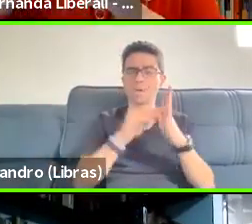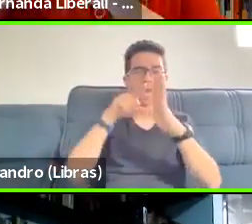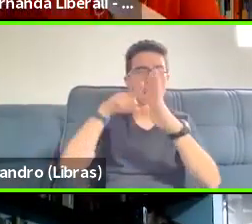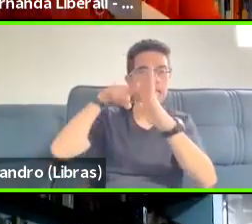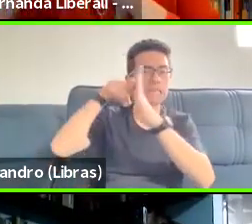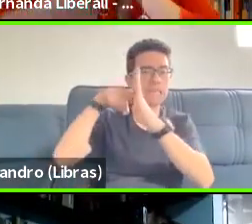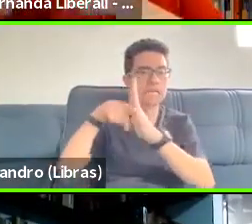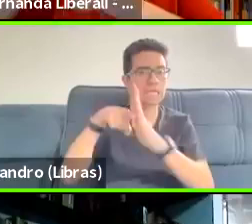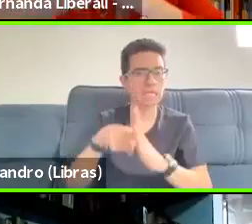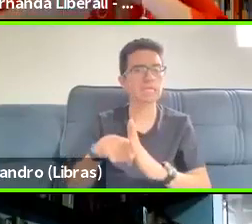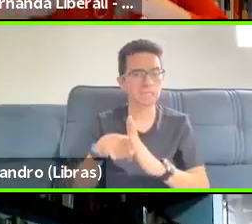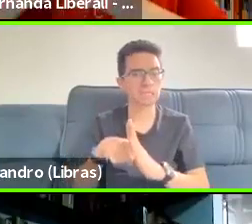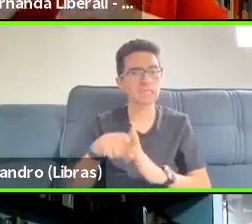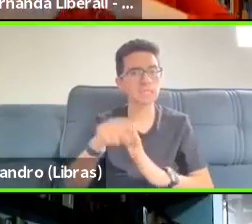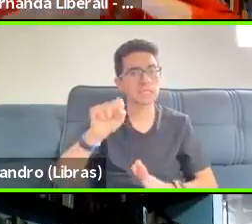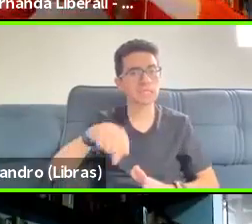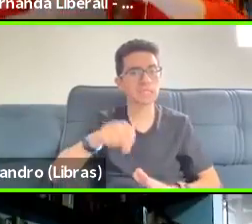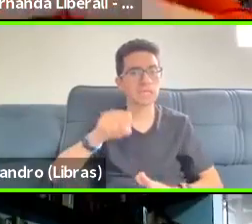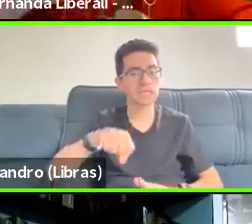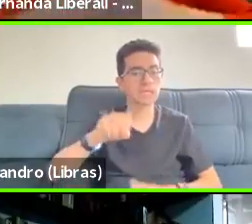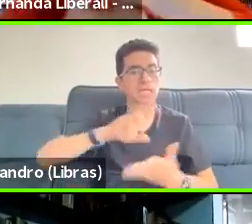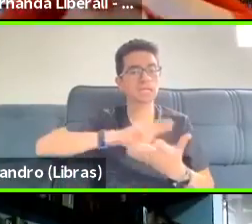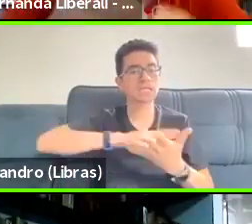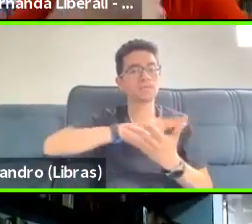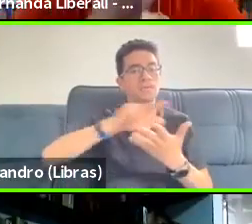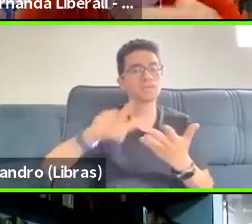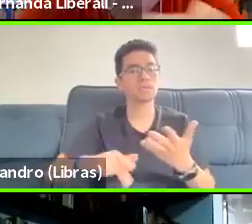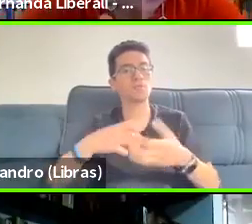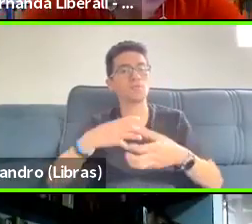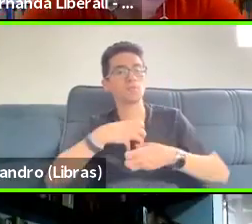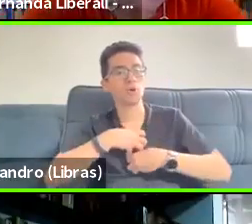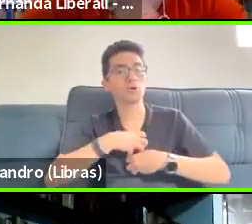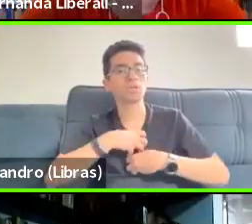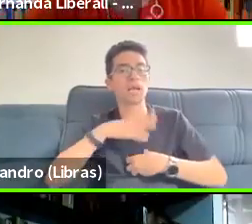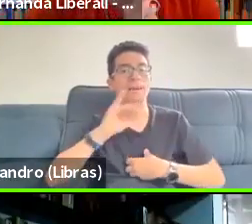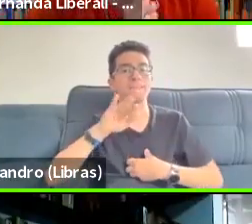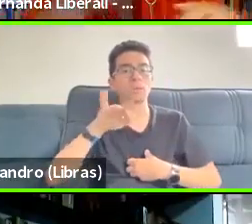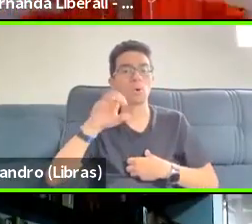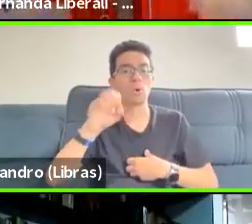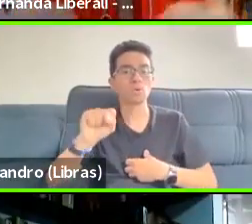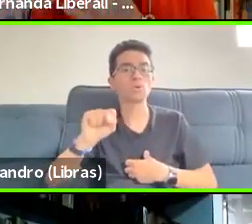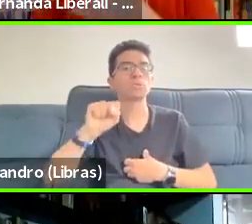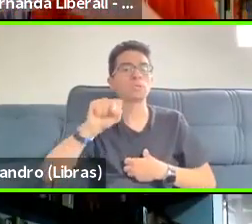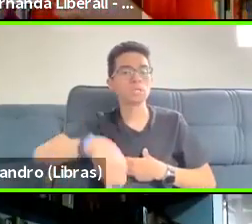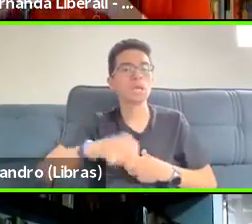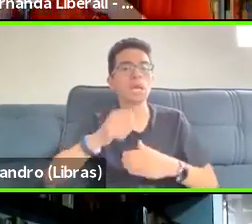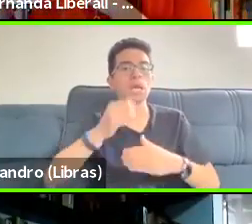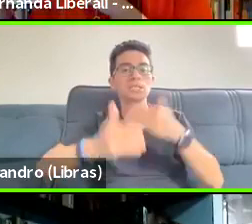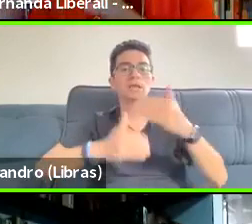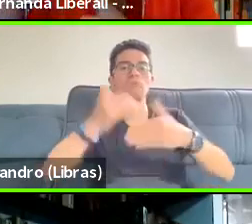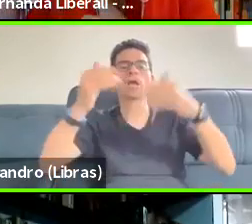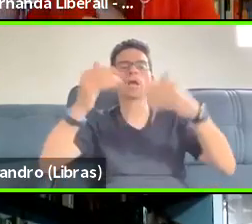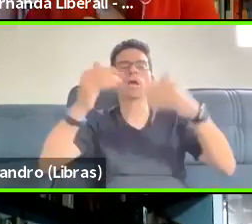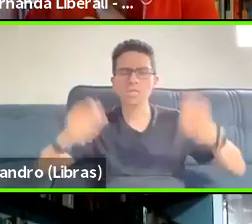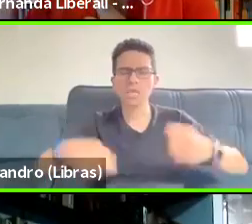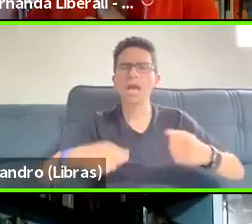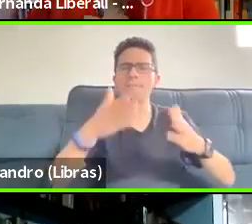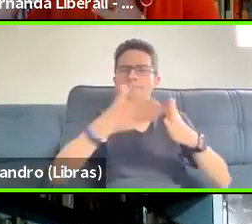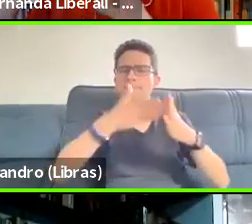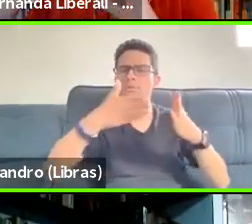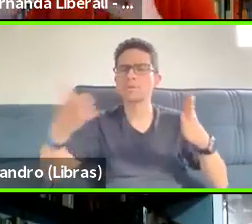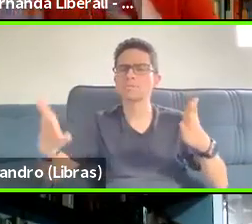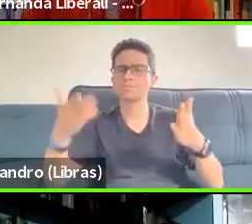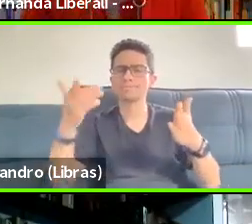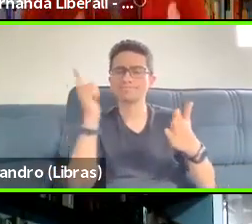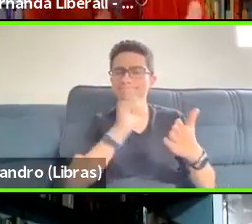this repertoire that is being developed through the process. As I mentioned in engaged